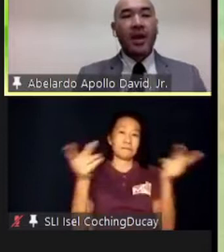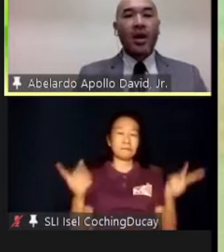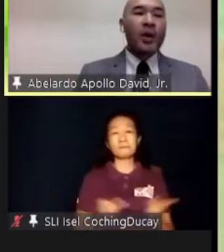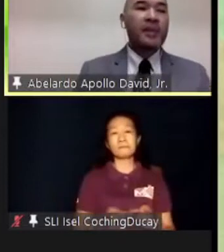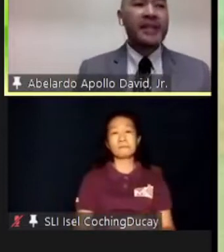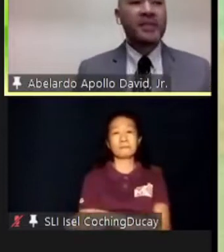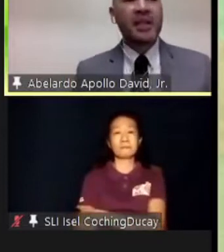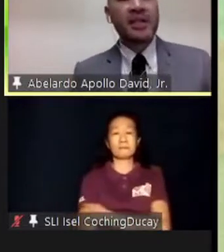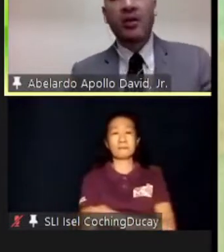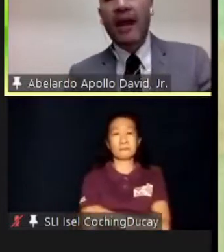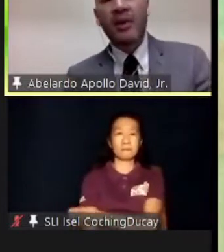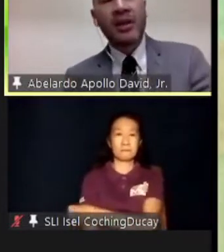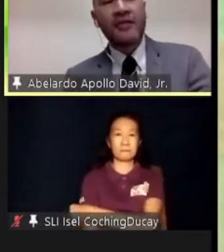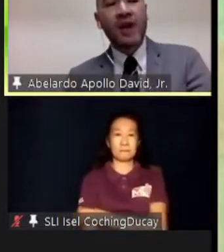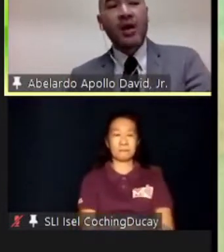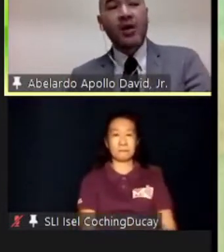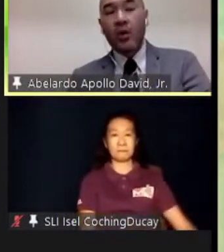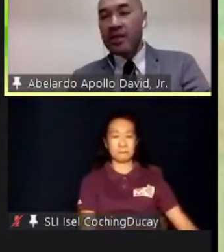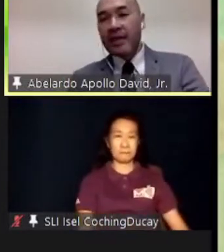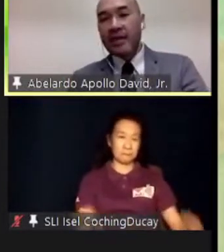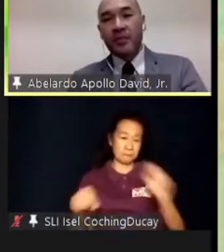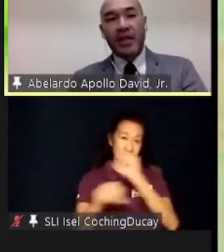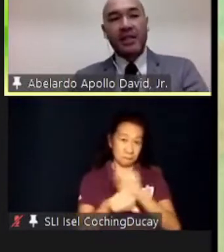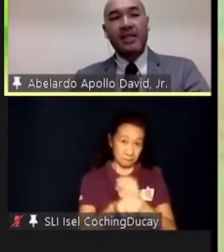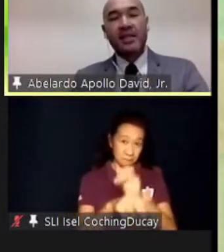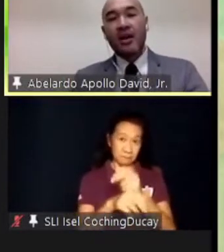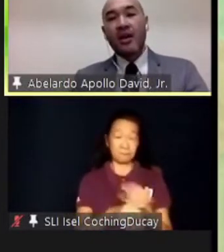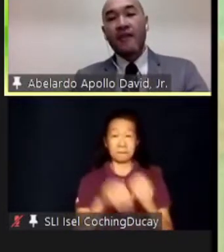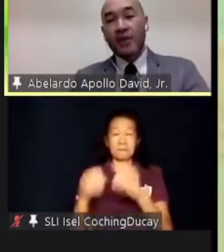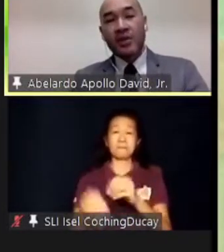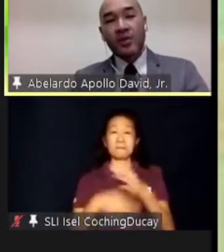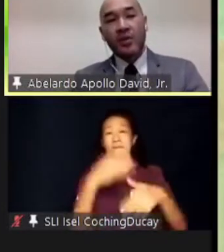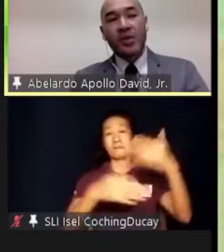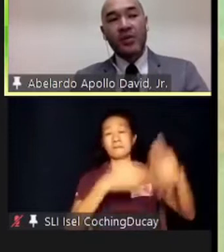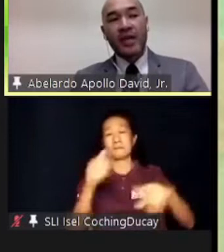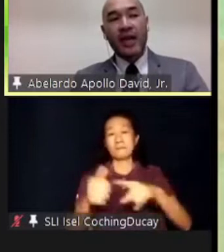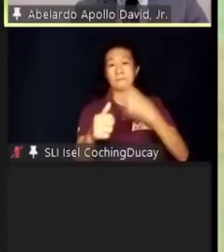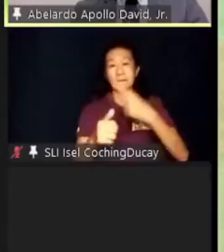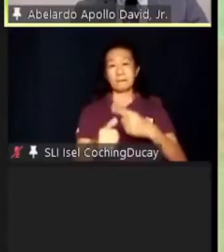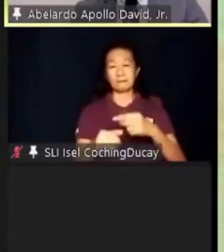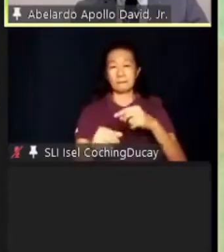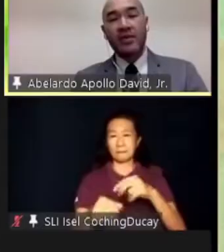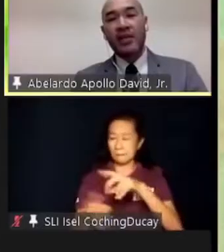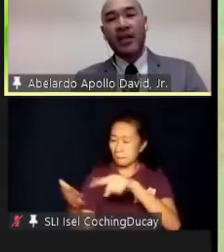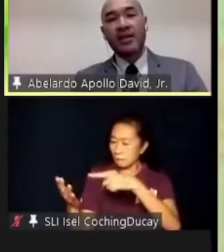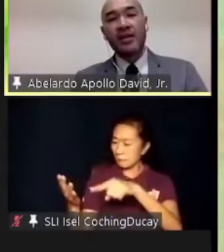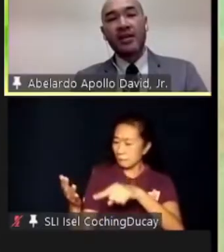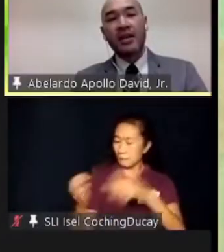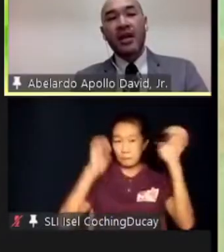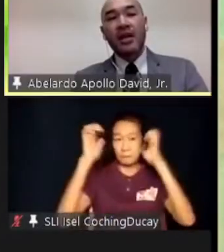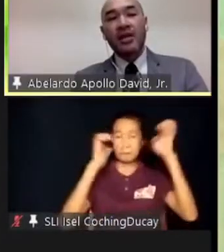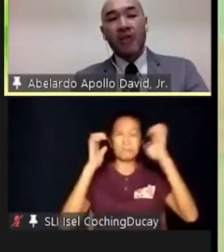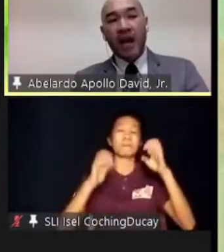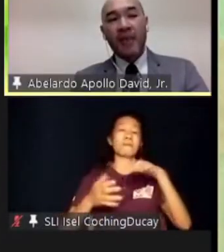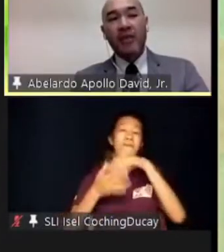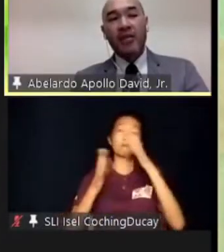Work placement is a collaborative, goal-directed process. First, we screen and evaluate the student's